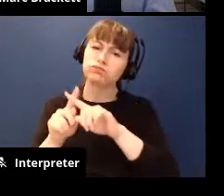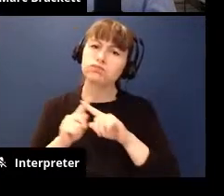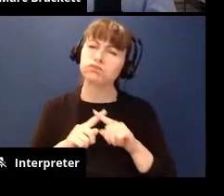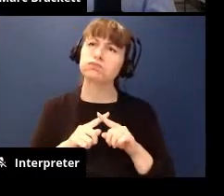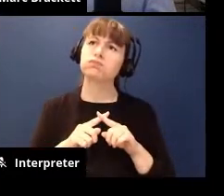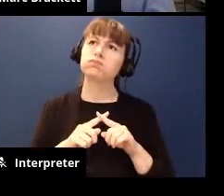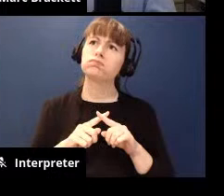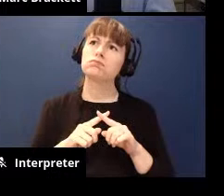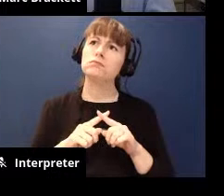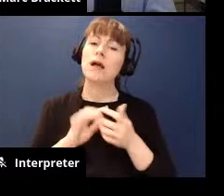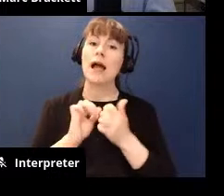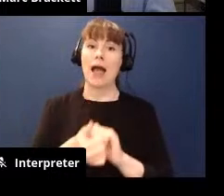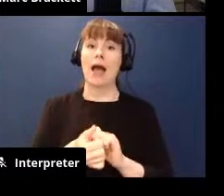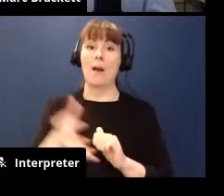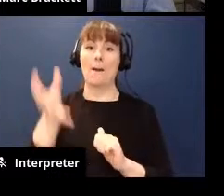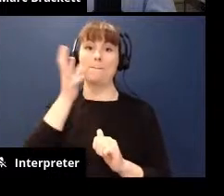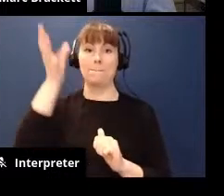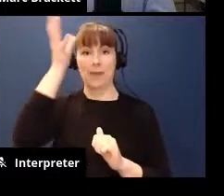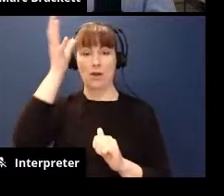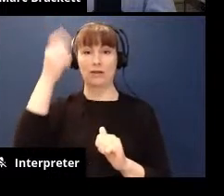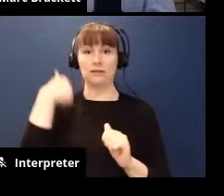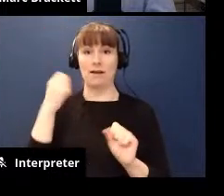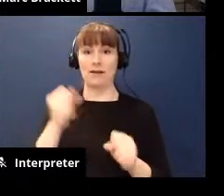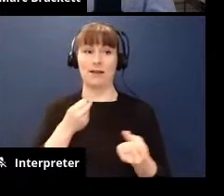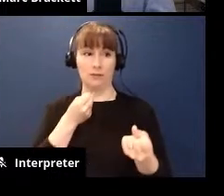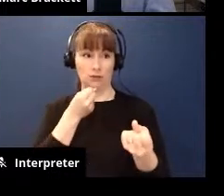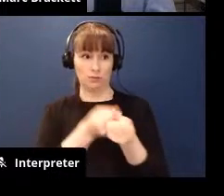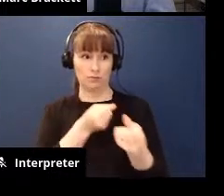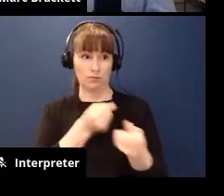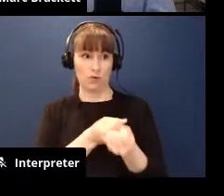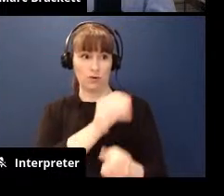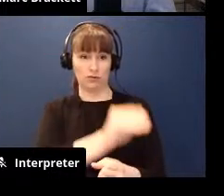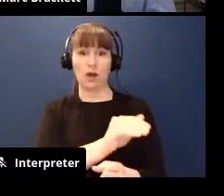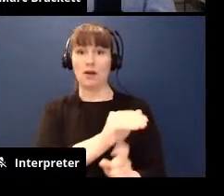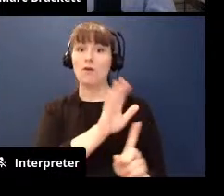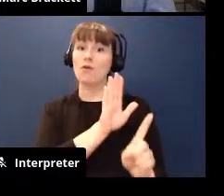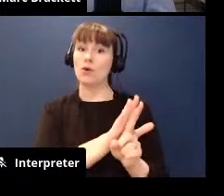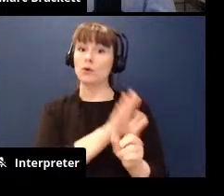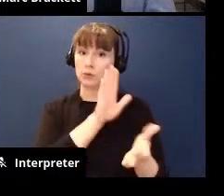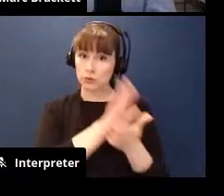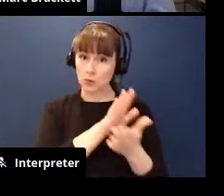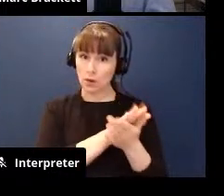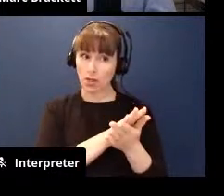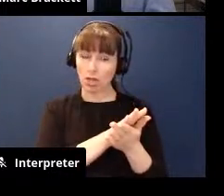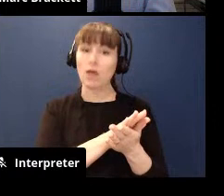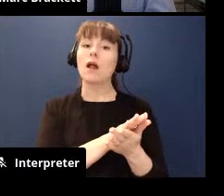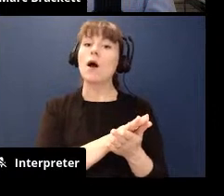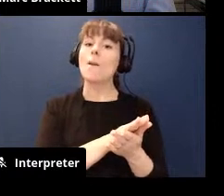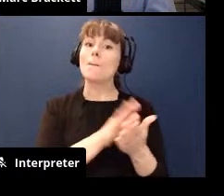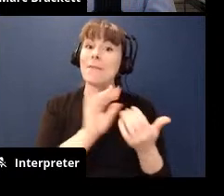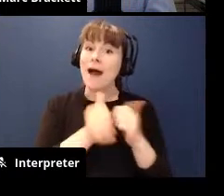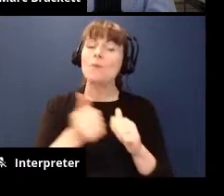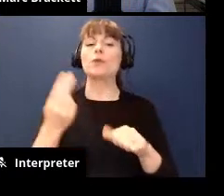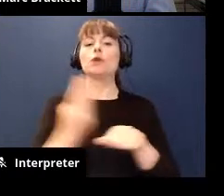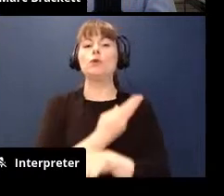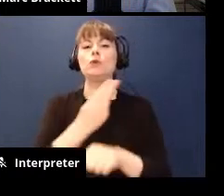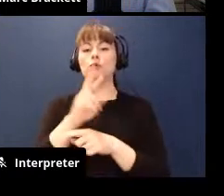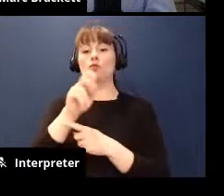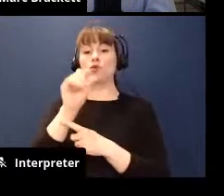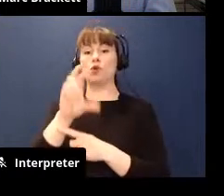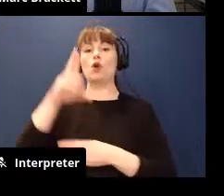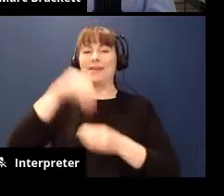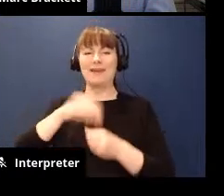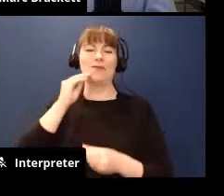as a parent I support my child's school using ruler in my home I like we're really trying to bridge that home to school